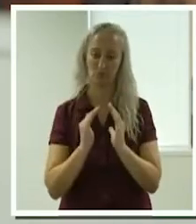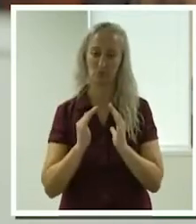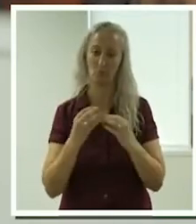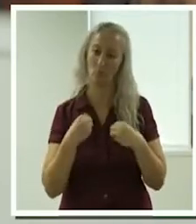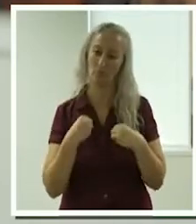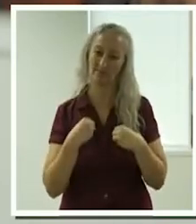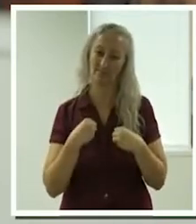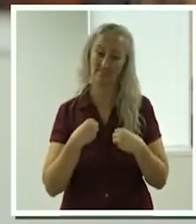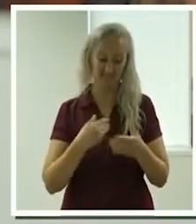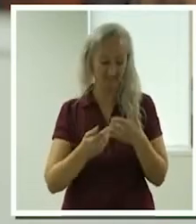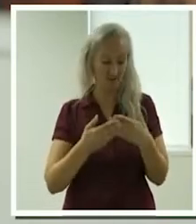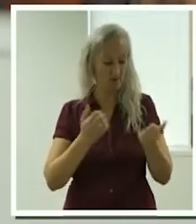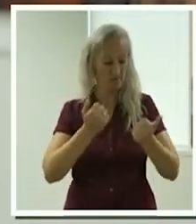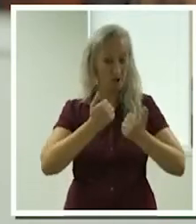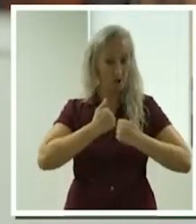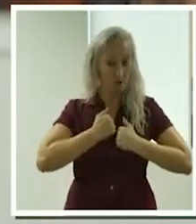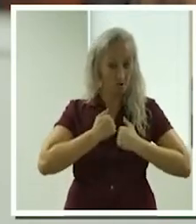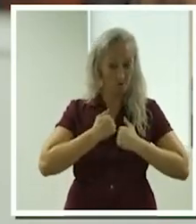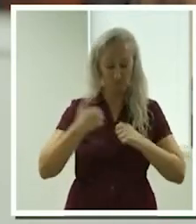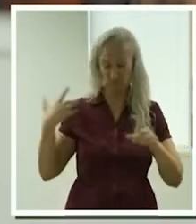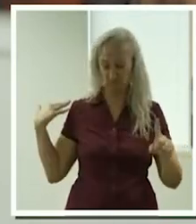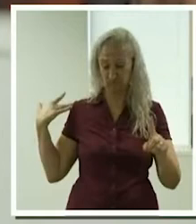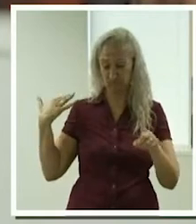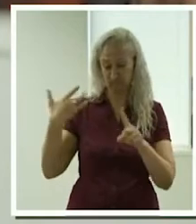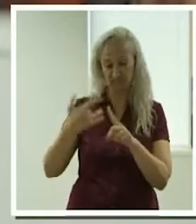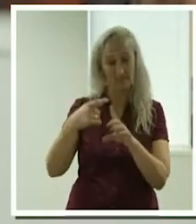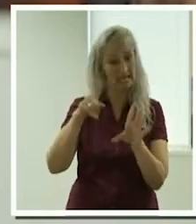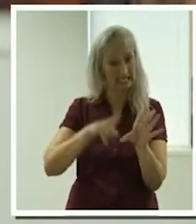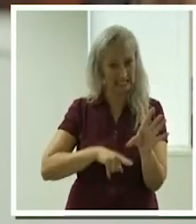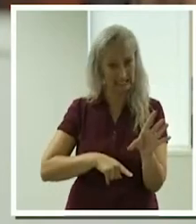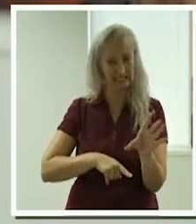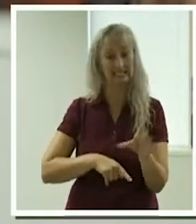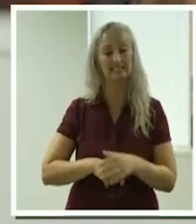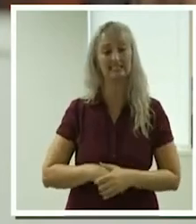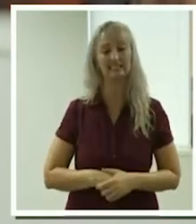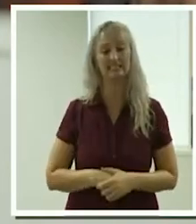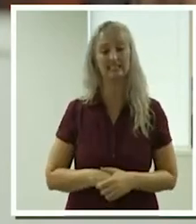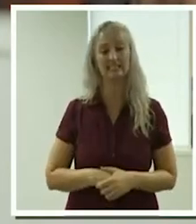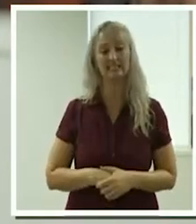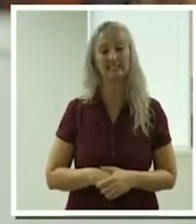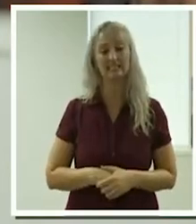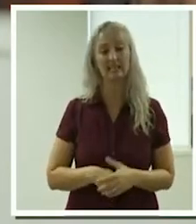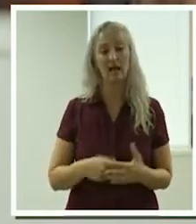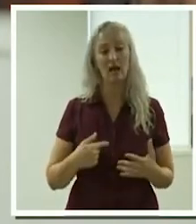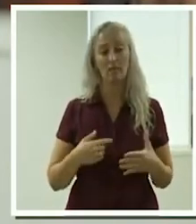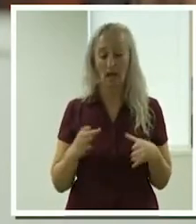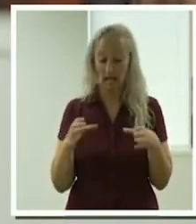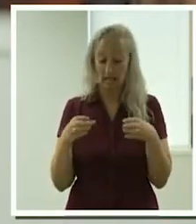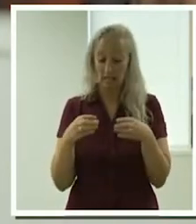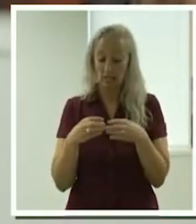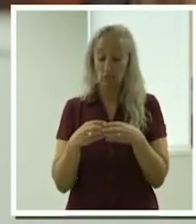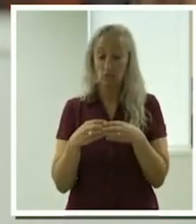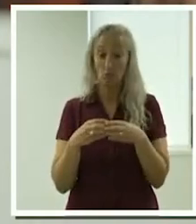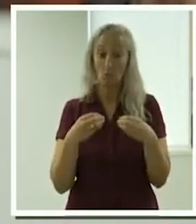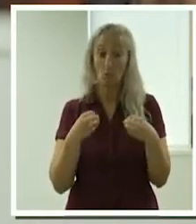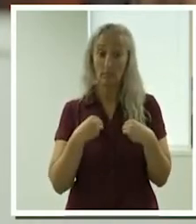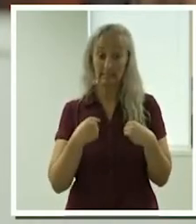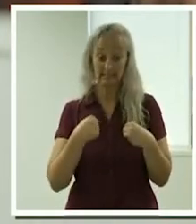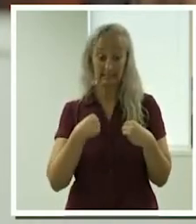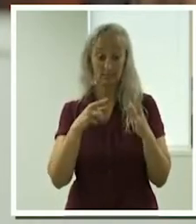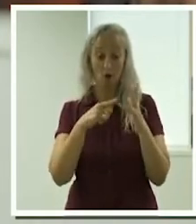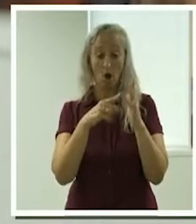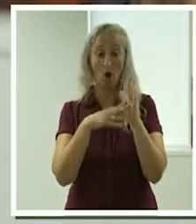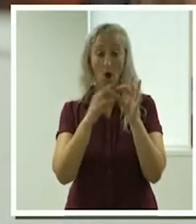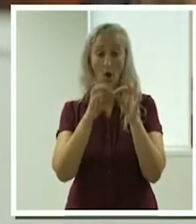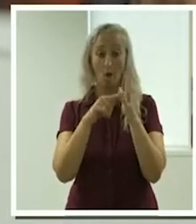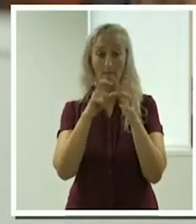run my own small businesses over lots of years. But by being small business ombudsman, I really saw just